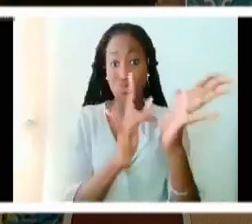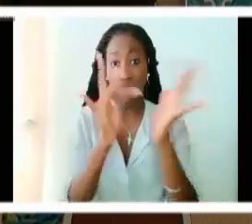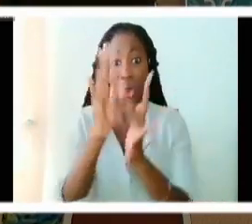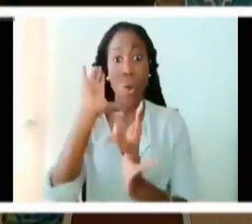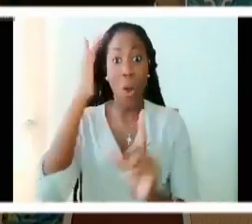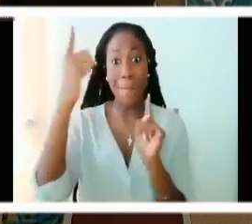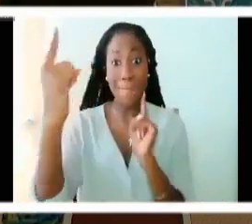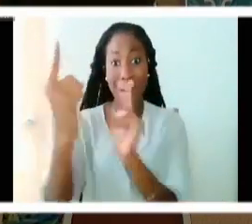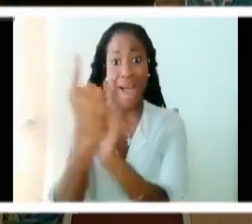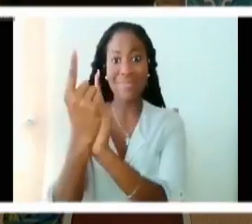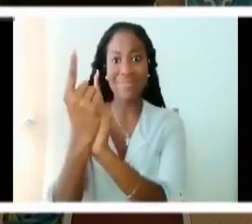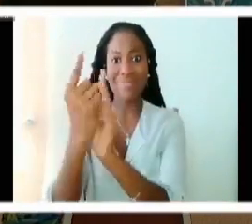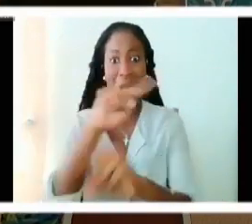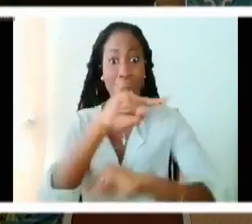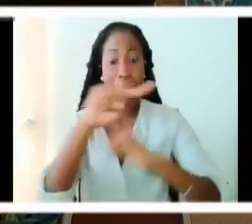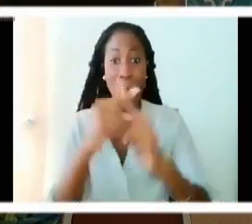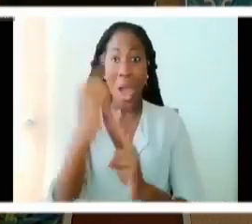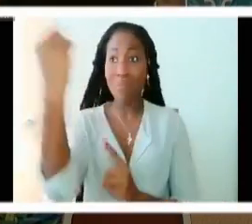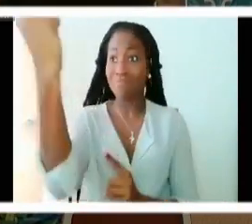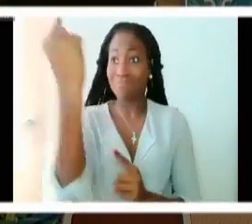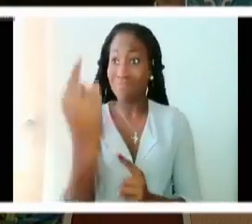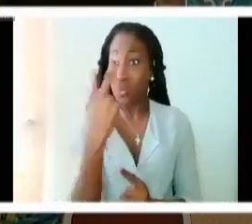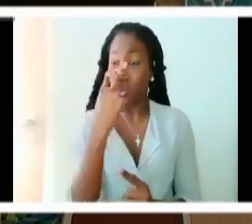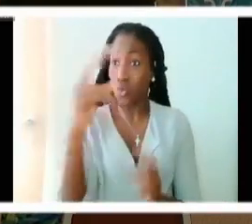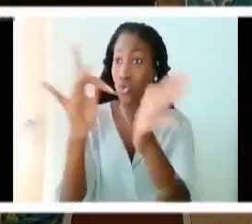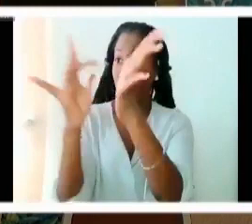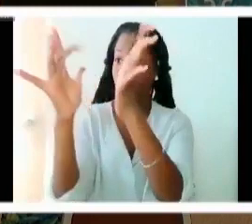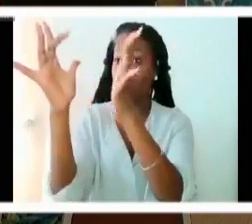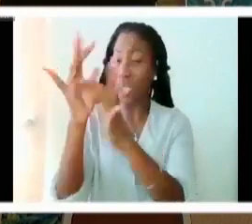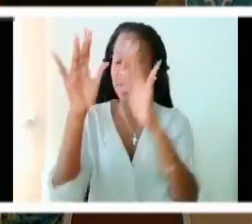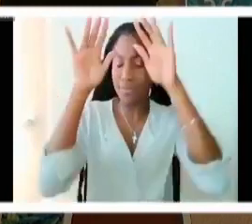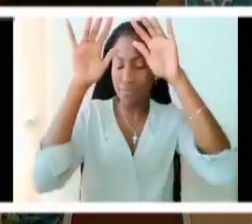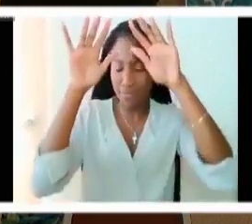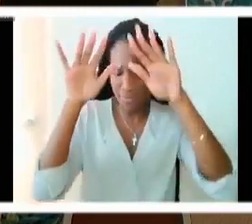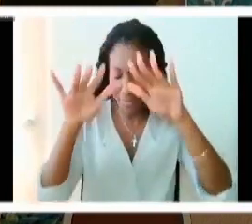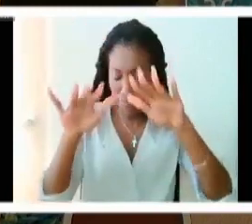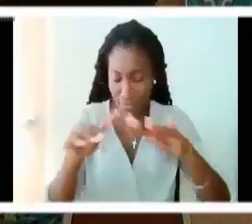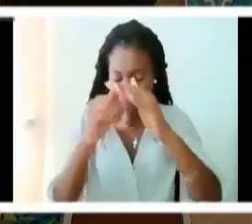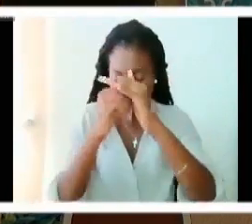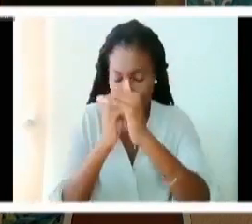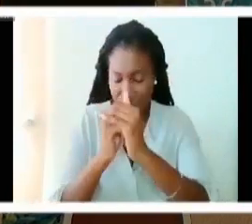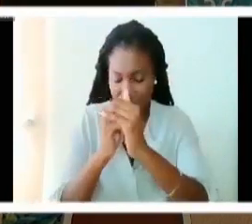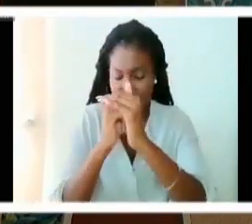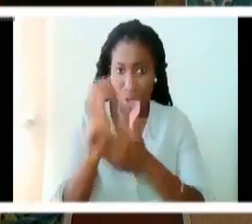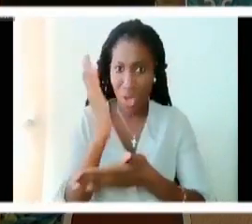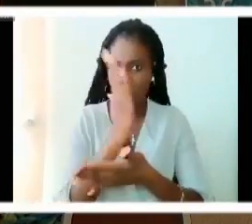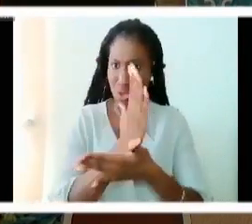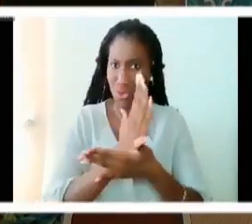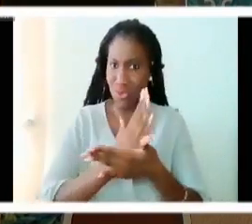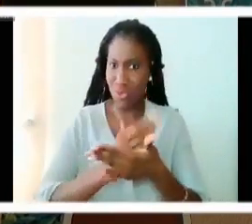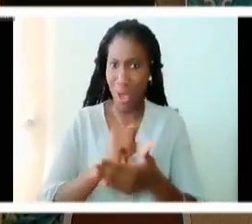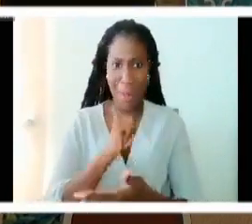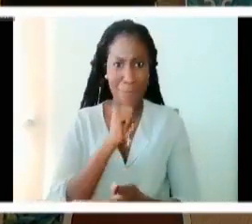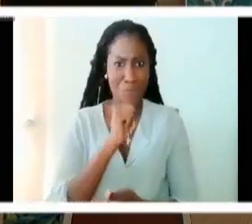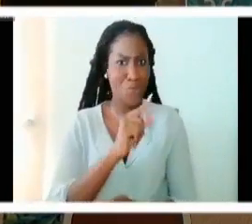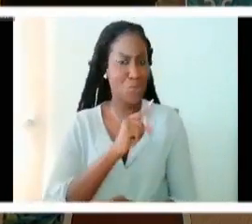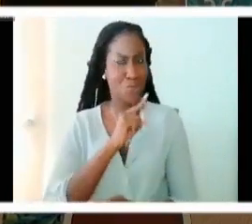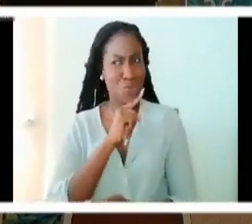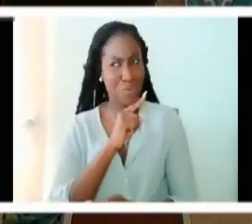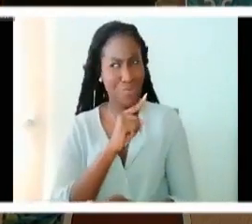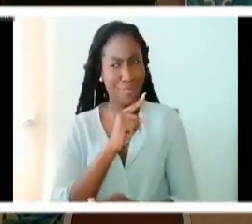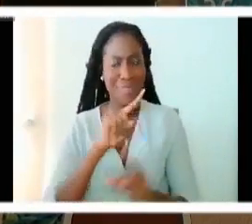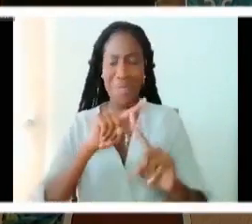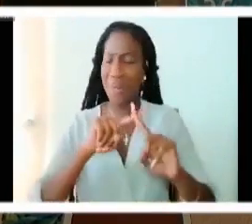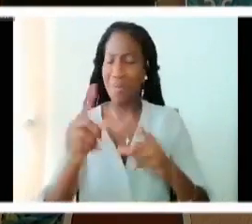they saw him, they fell down before him, though some hesitated. And Jesus came up and spoke to them.